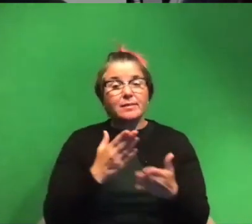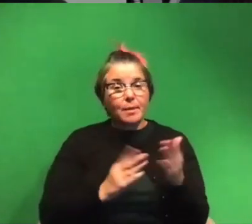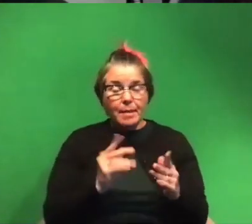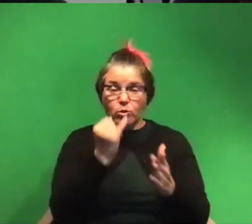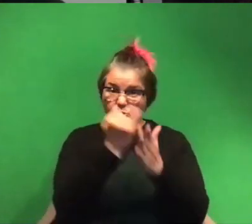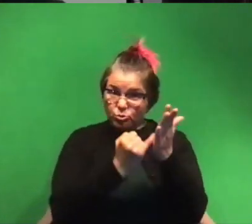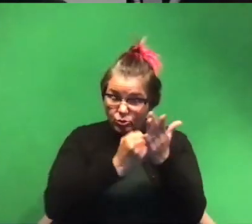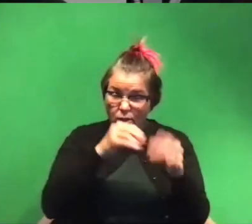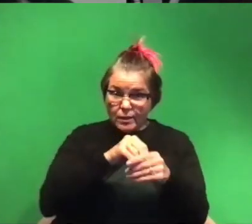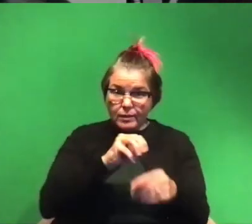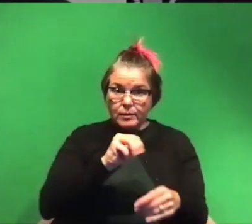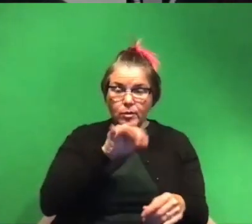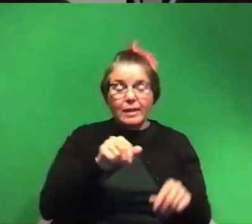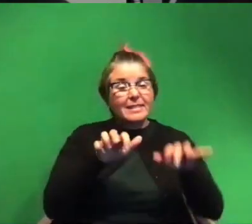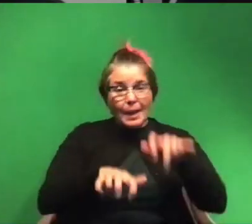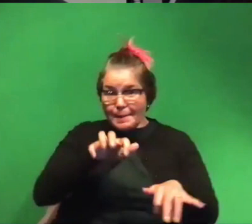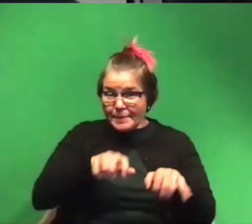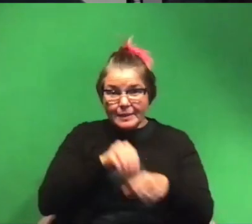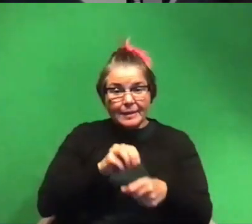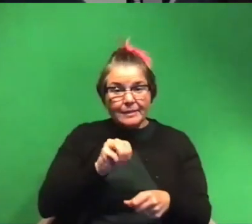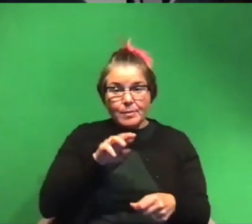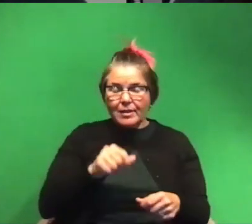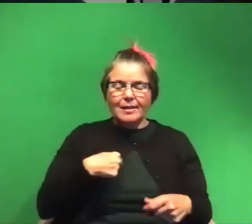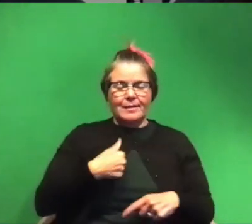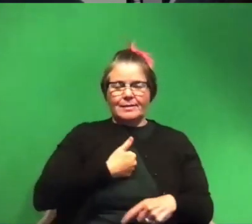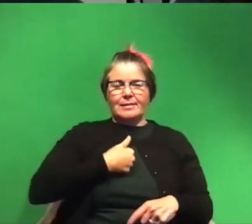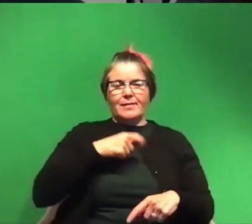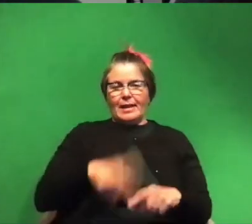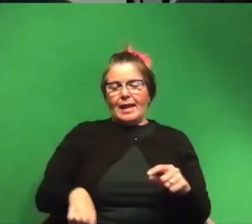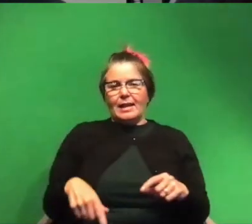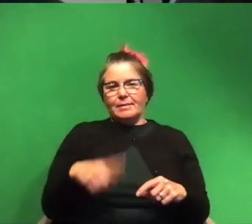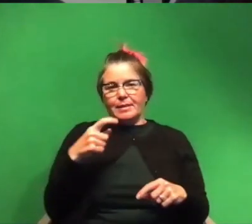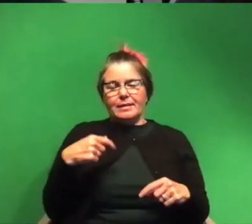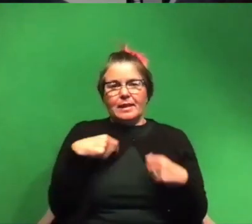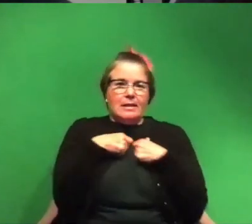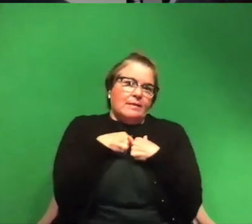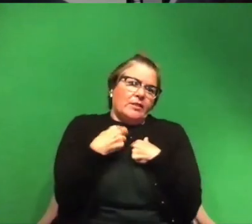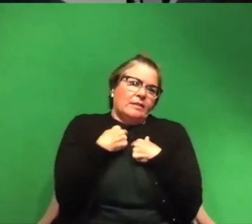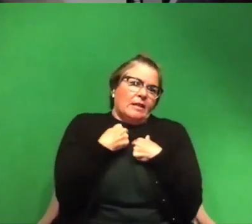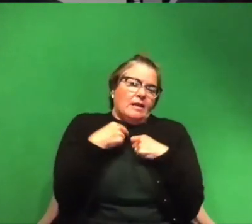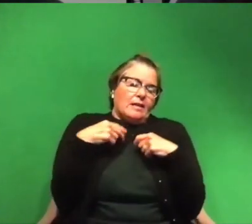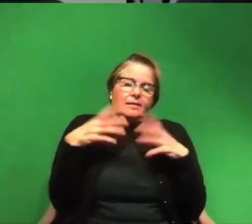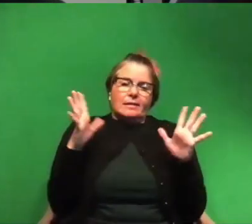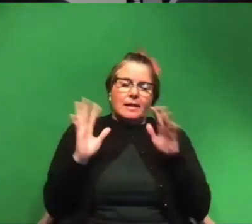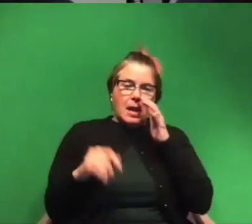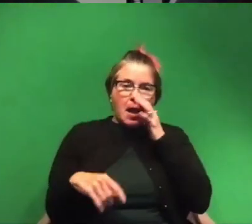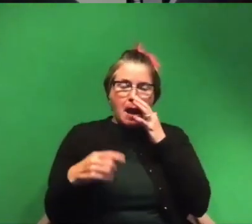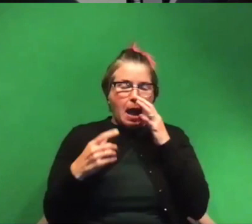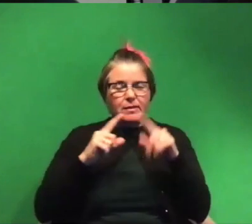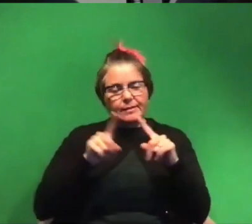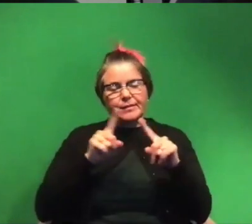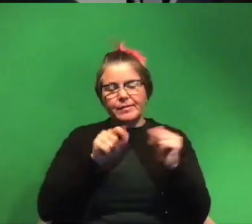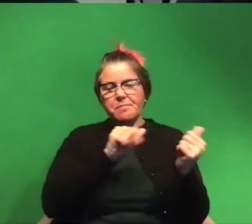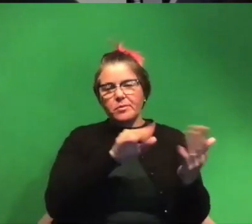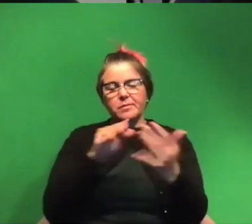mri machines i've heard of people typing i could never do that because i just get really like kind of cramped in there but there are all sorts of different ways to approach